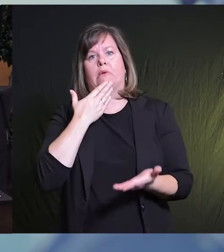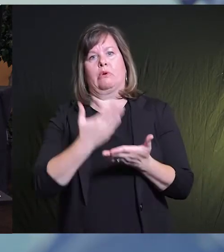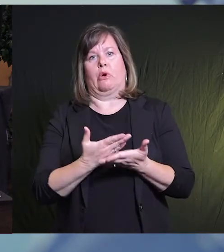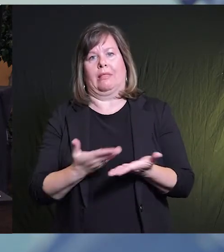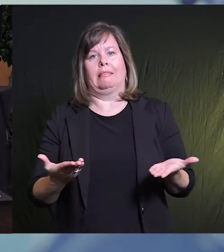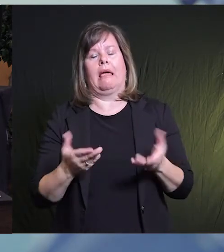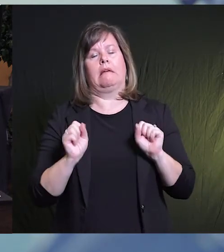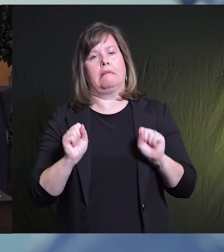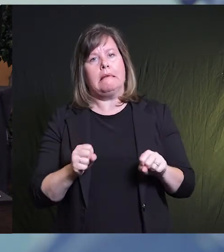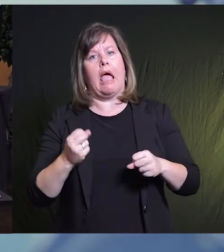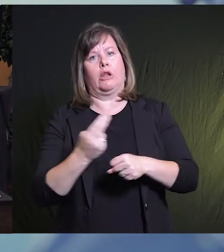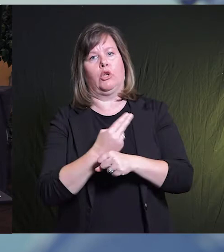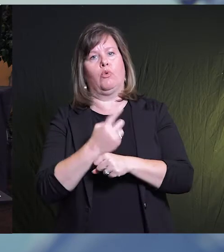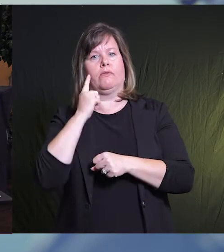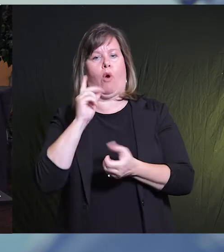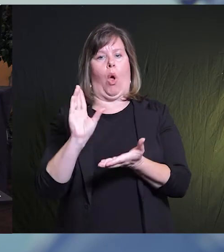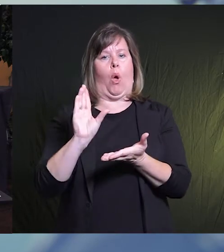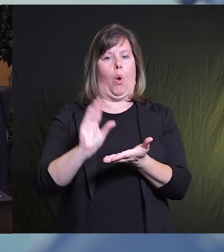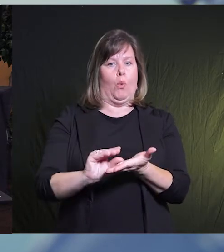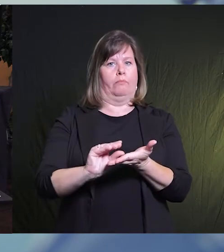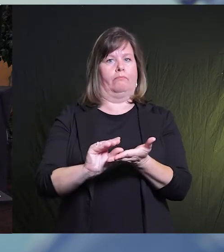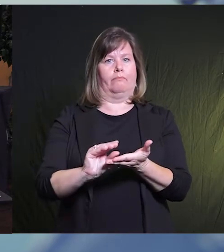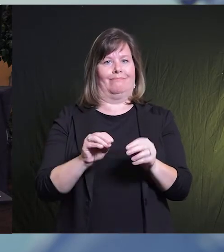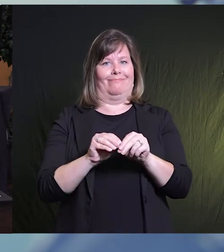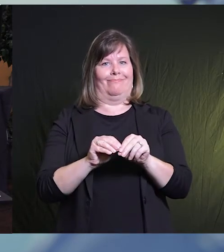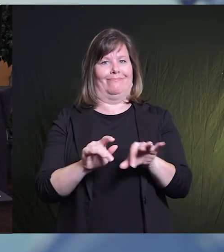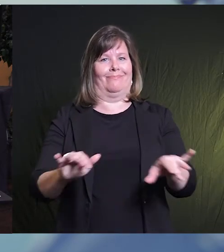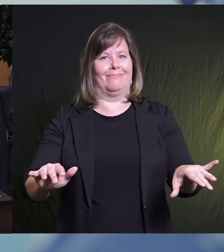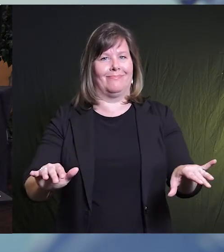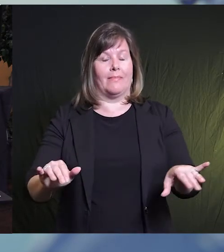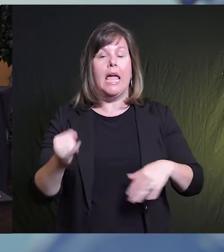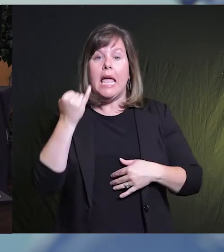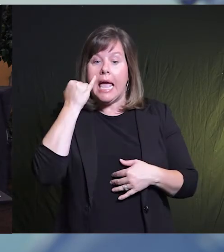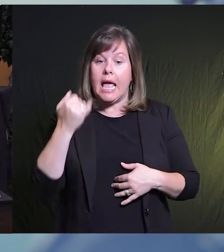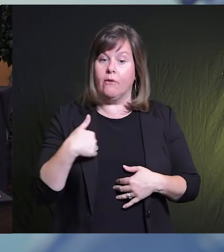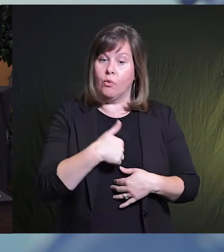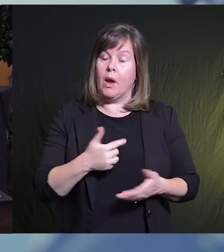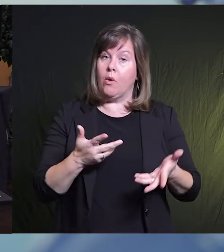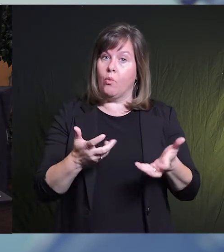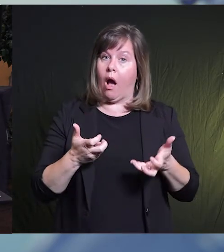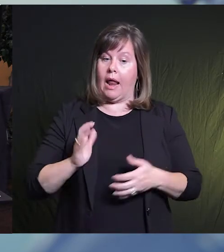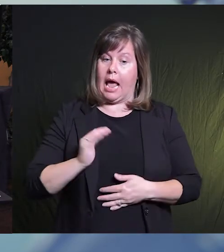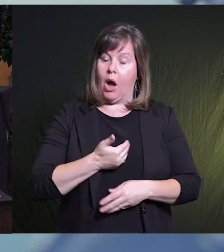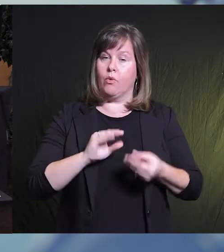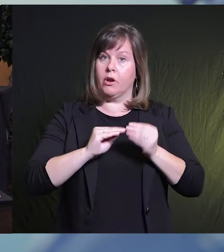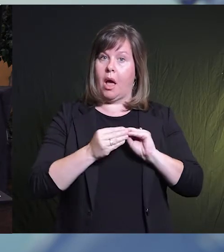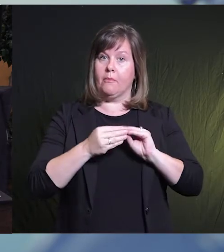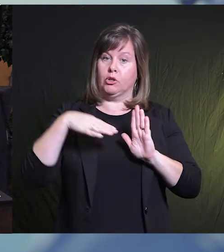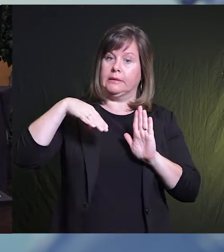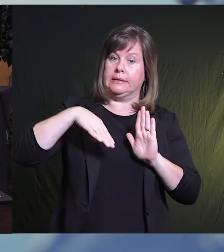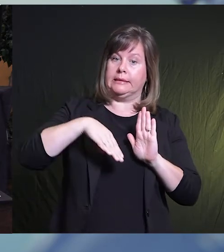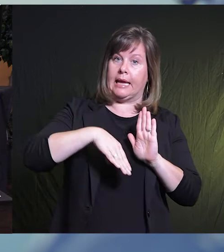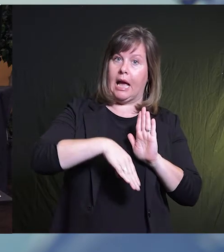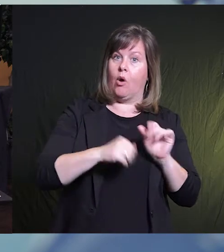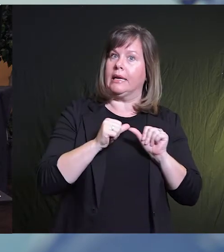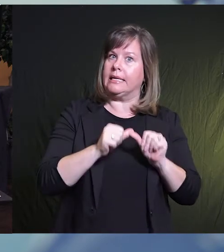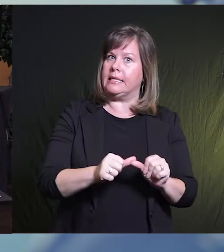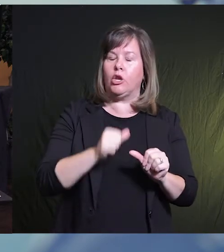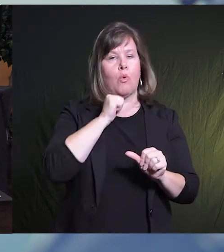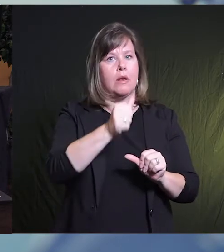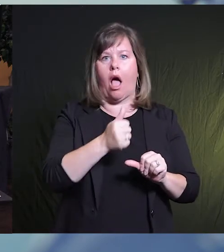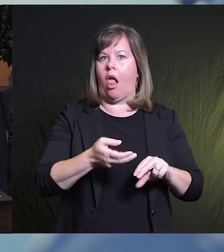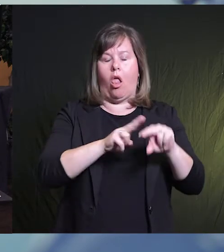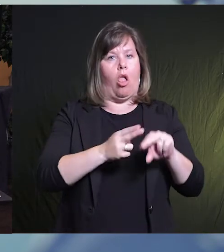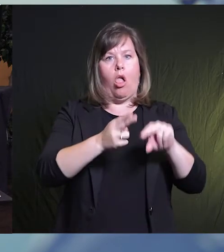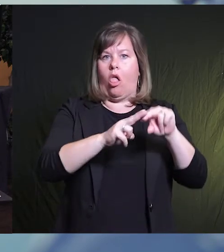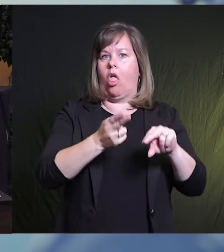used to reduce transmission. And if we want to avoid a secondary wave of cases, if we want to see things continue to